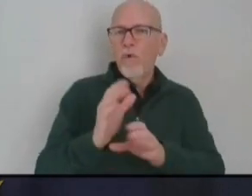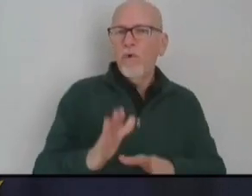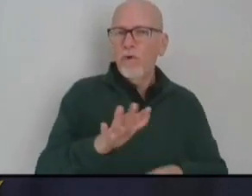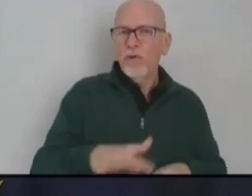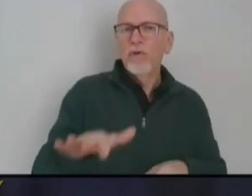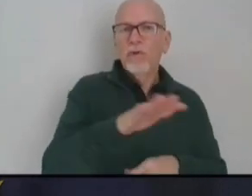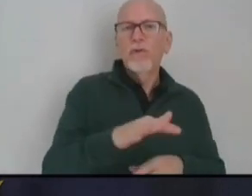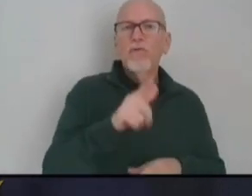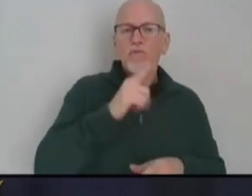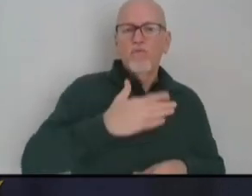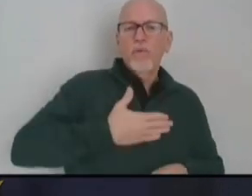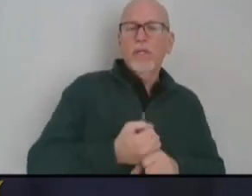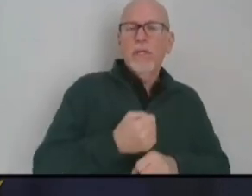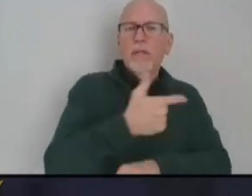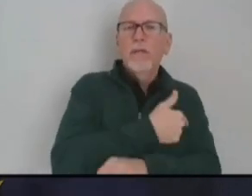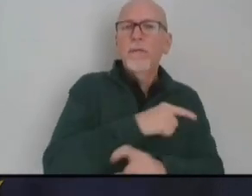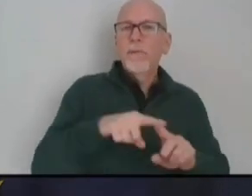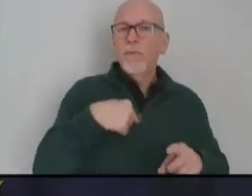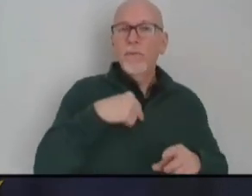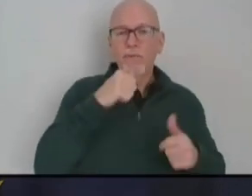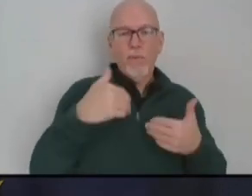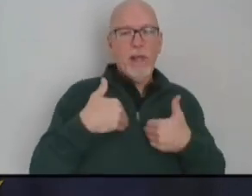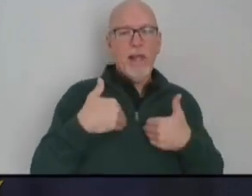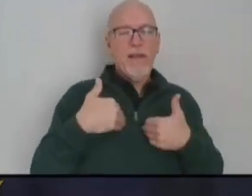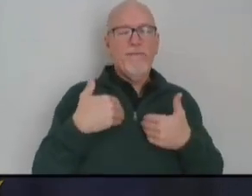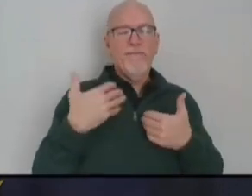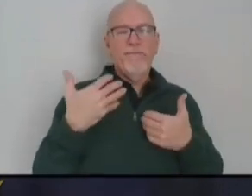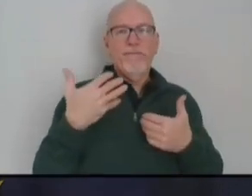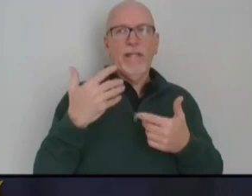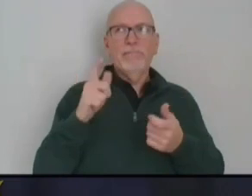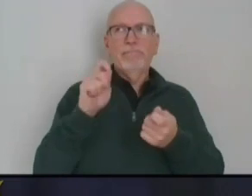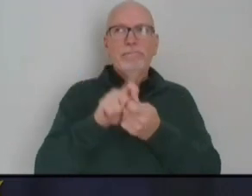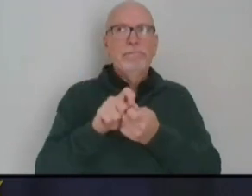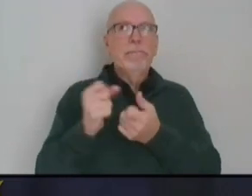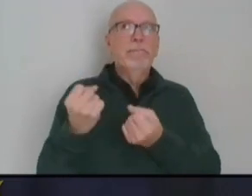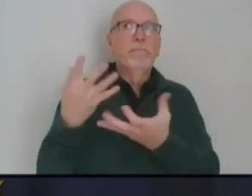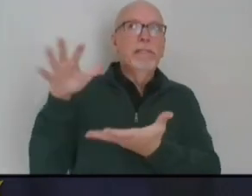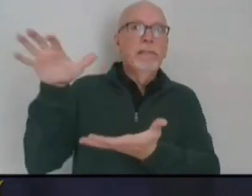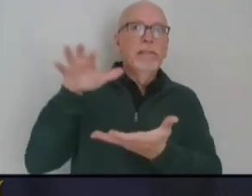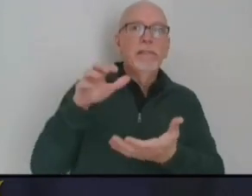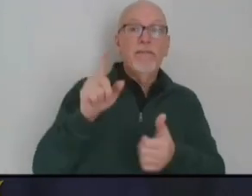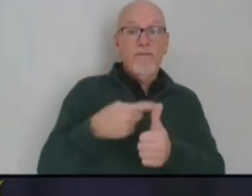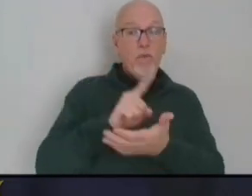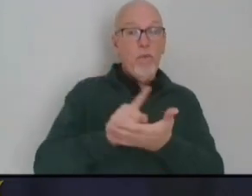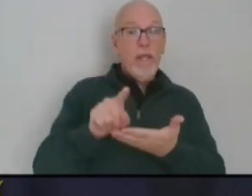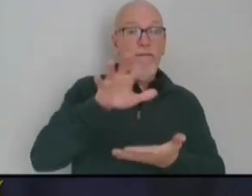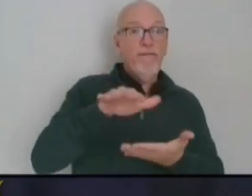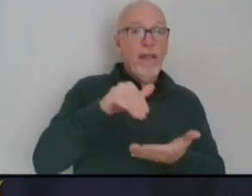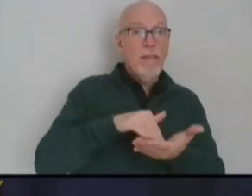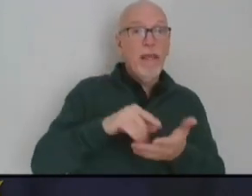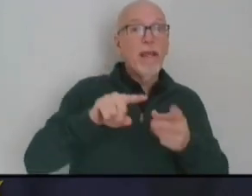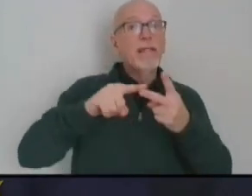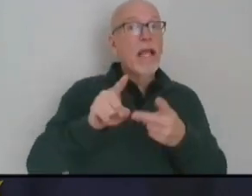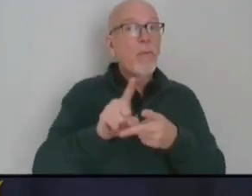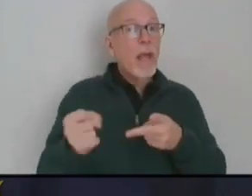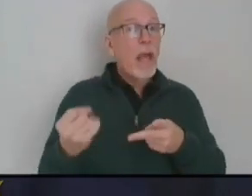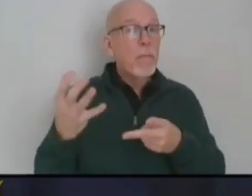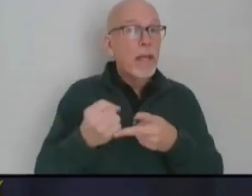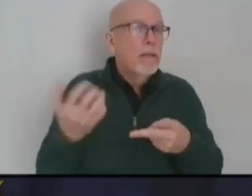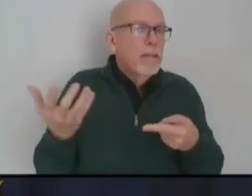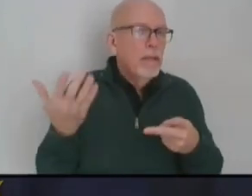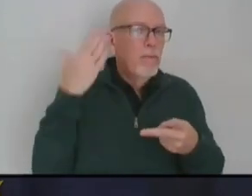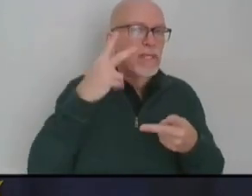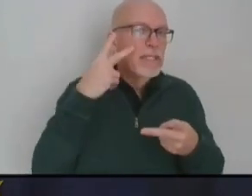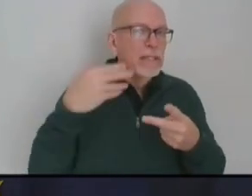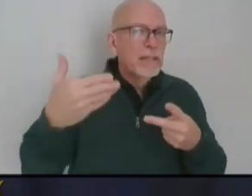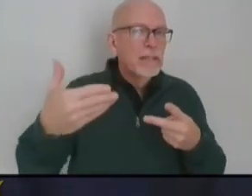vaccine. But like I said, we just don't have the projection. So this is week one, and we're going to see what we're going to get week two, and we're going to keep moving forward. Because it